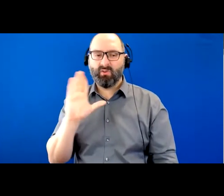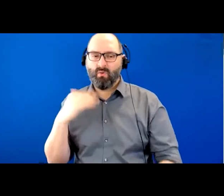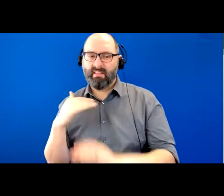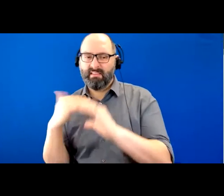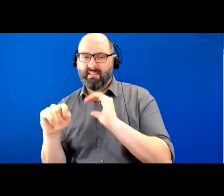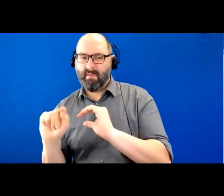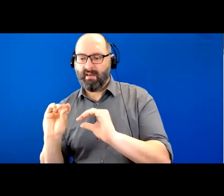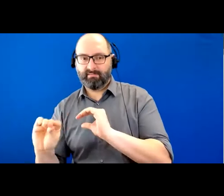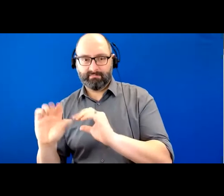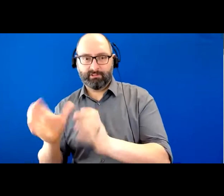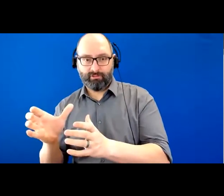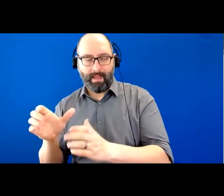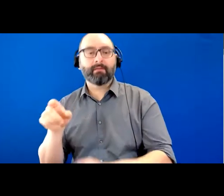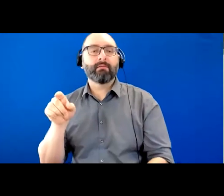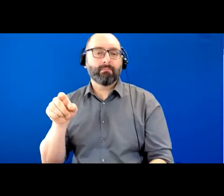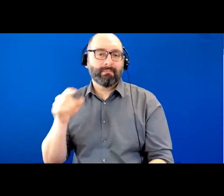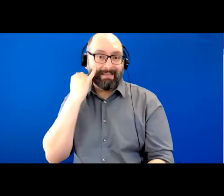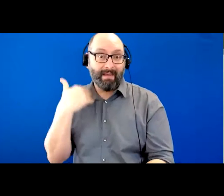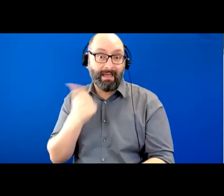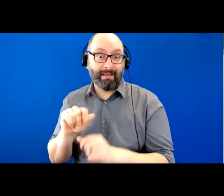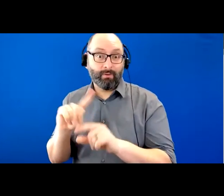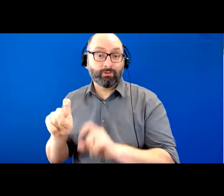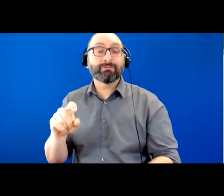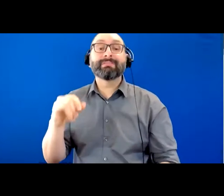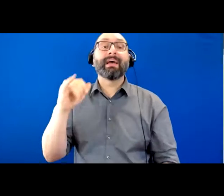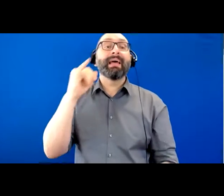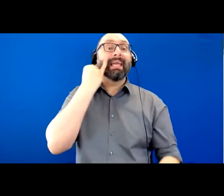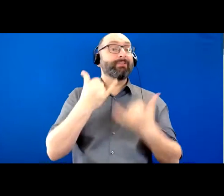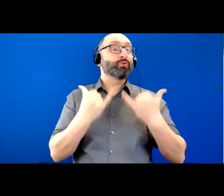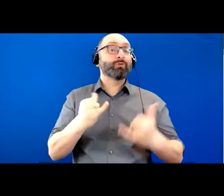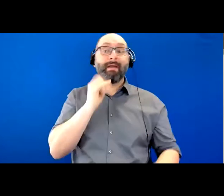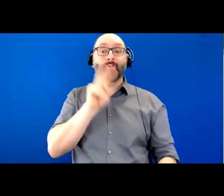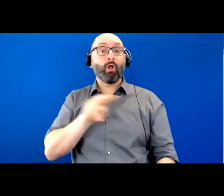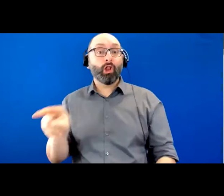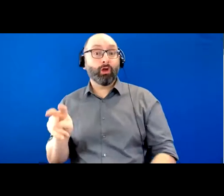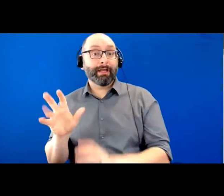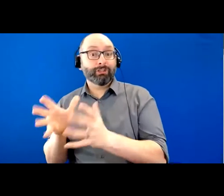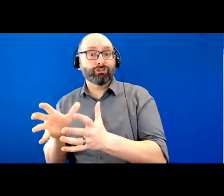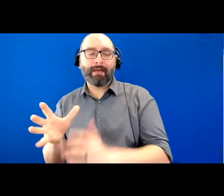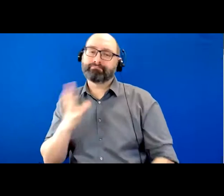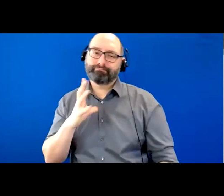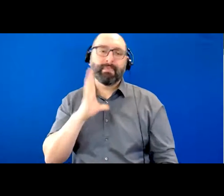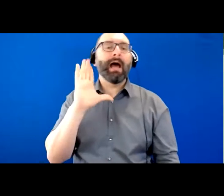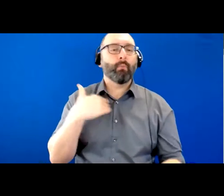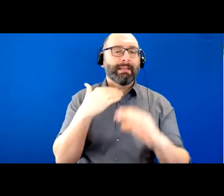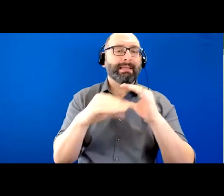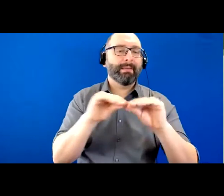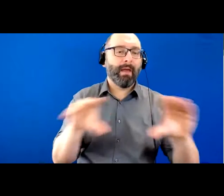Now, if you don't look at the chat today, please do not worry. Everyone's going to get a follow-up email with all the links that I've just mentioned.